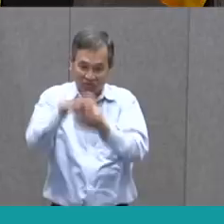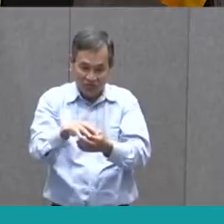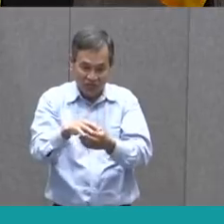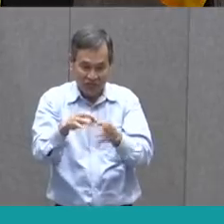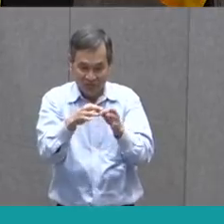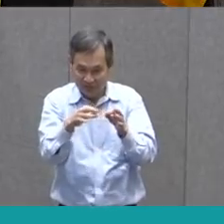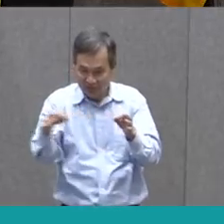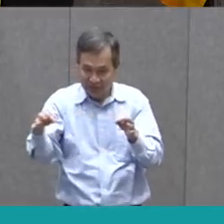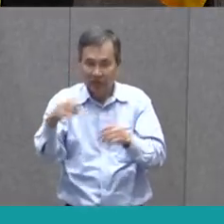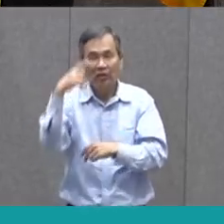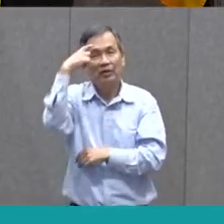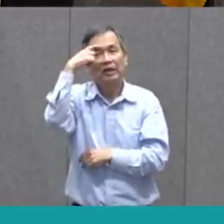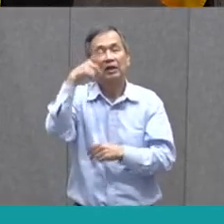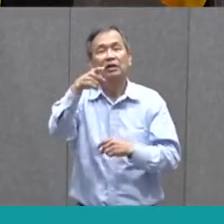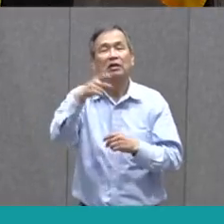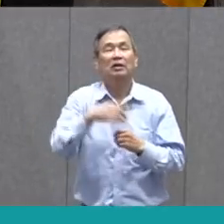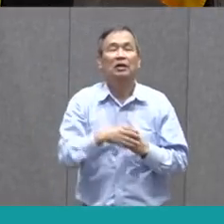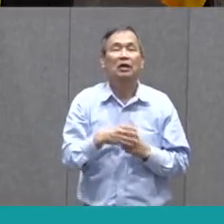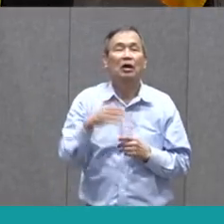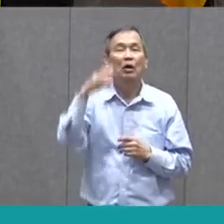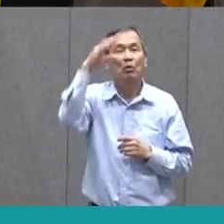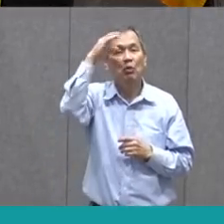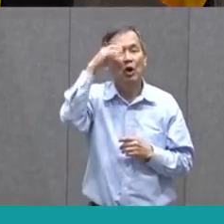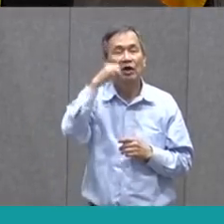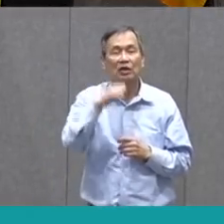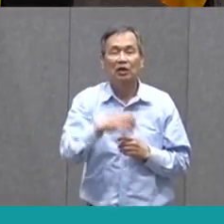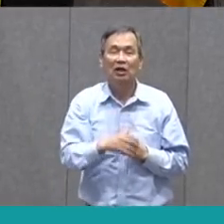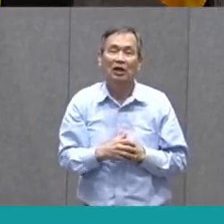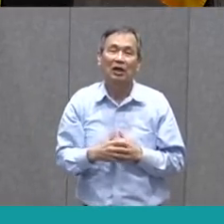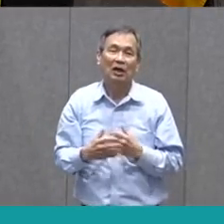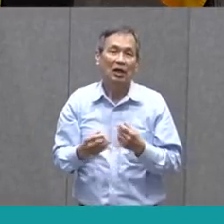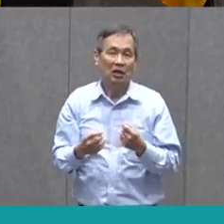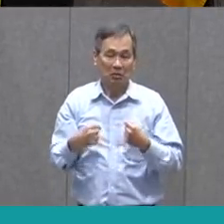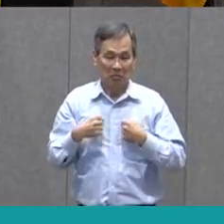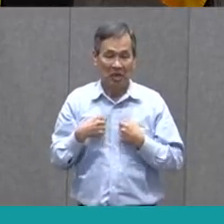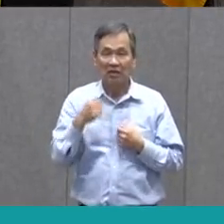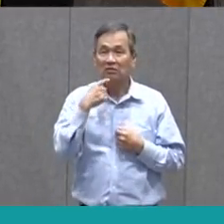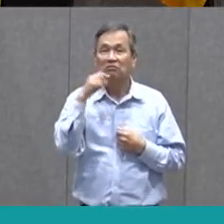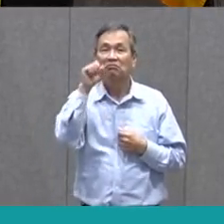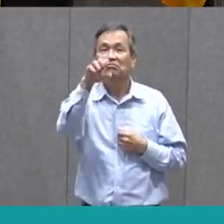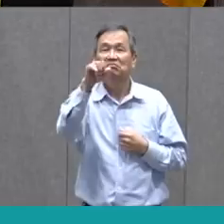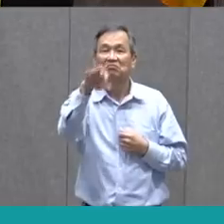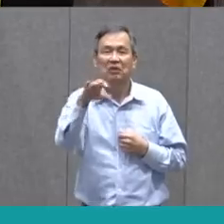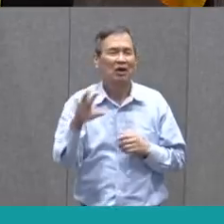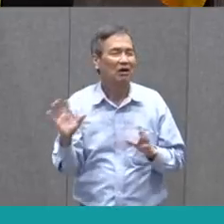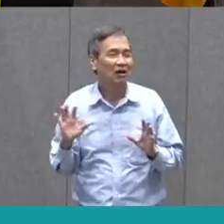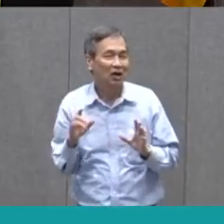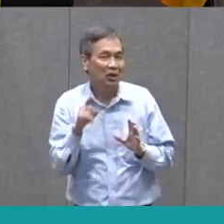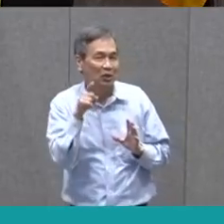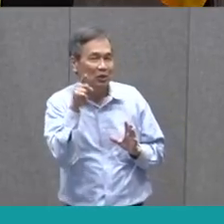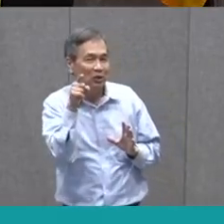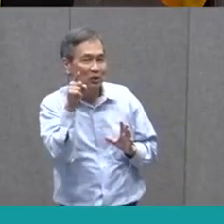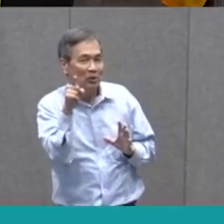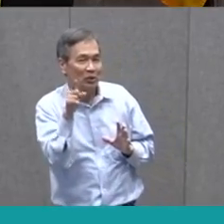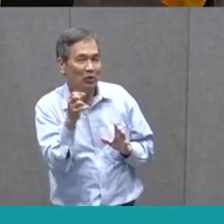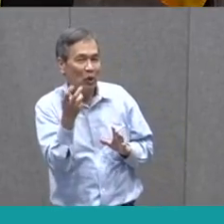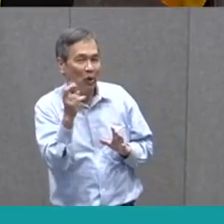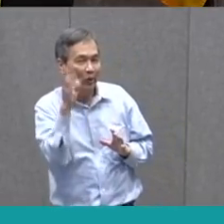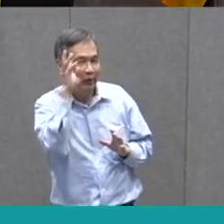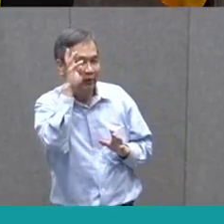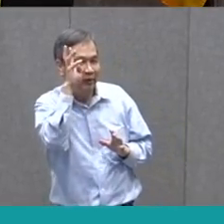that's what I want you to think about, boys and girls. I'm not going to give you a conclusion today. But I want you to use your brains